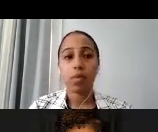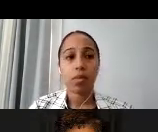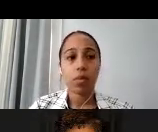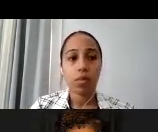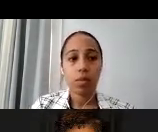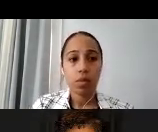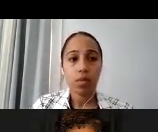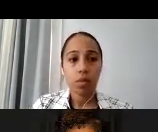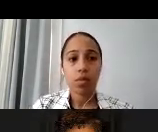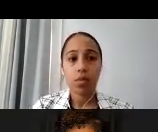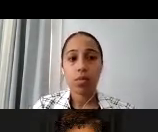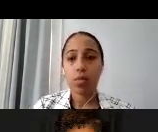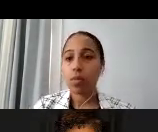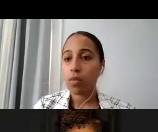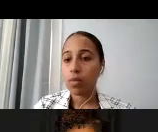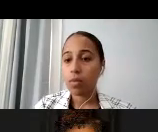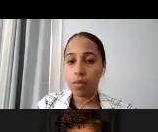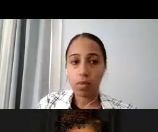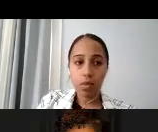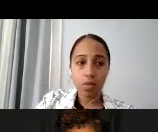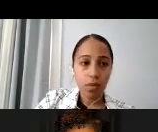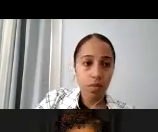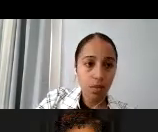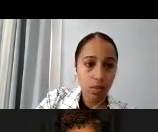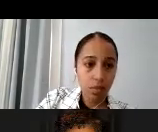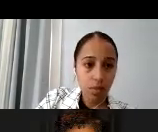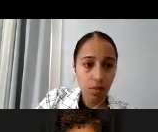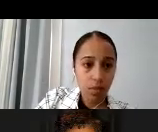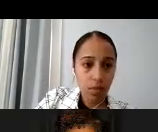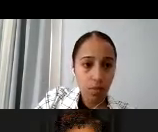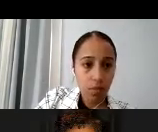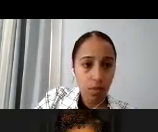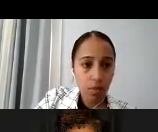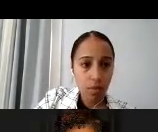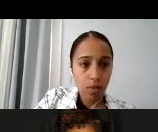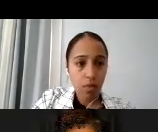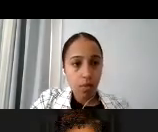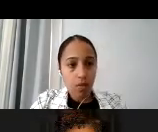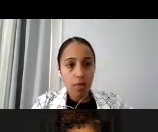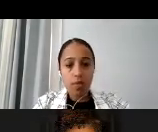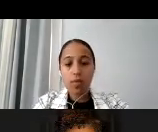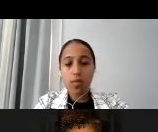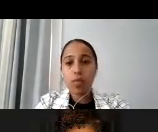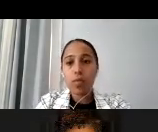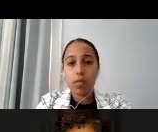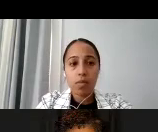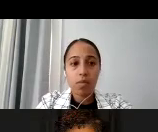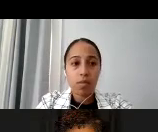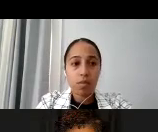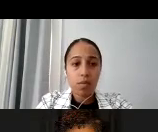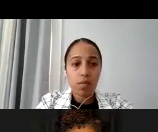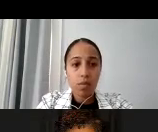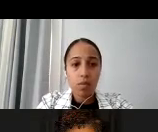will just run down. Kalila, move to adjourn. Yes. Thank you, Caroline Hahn.